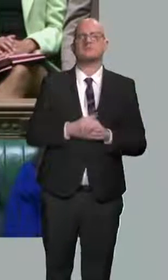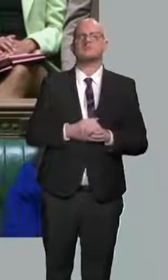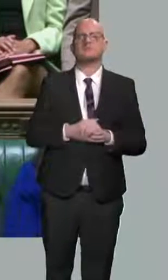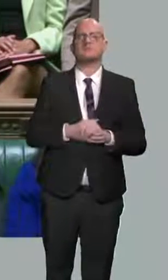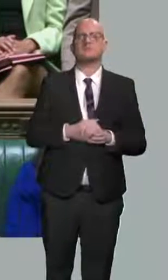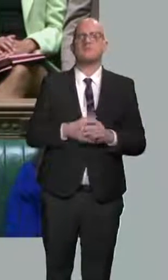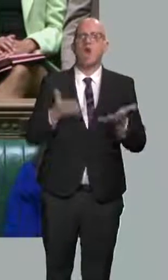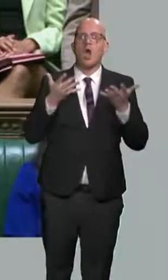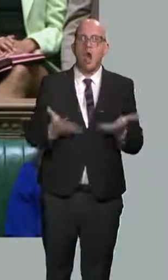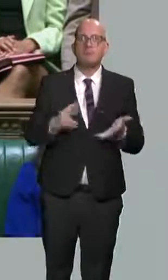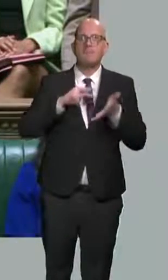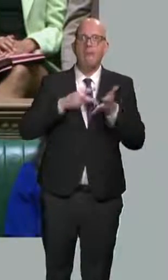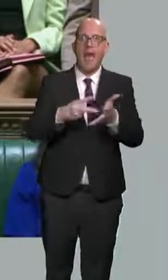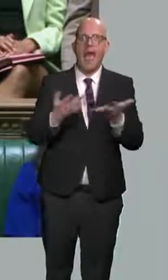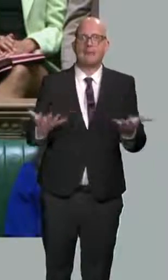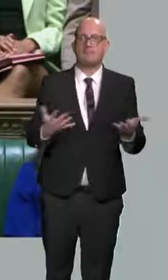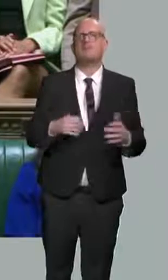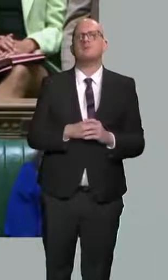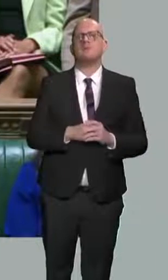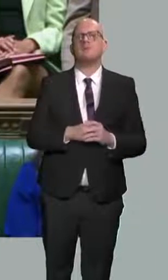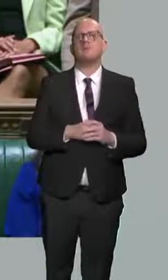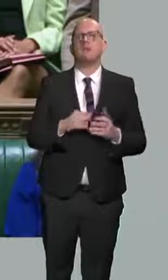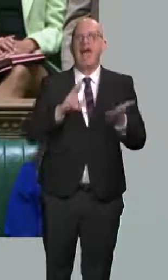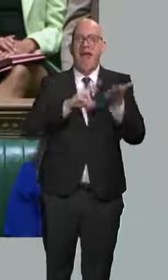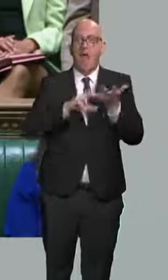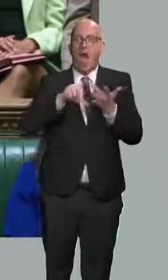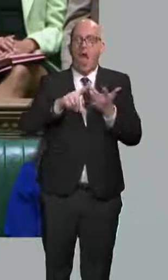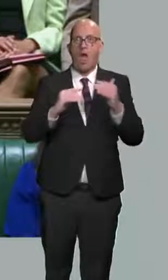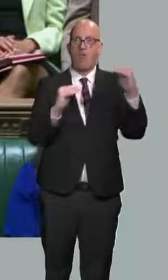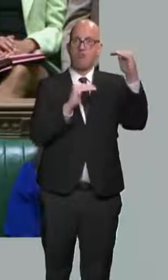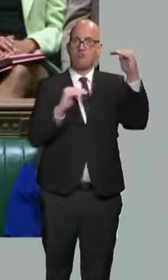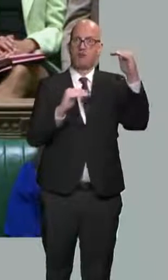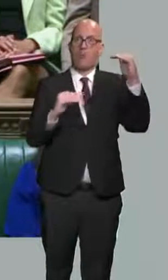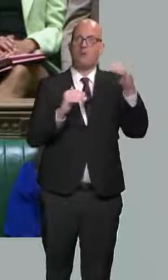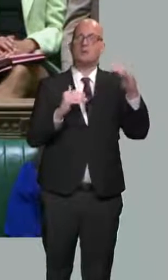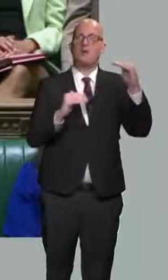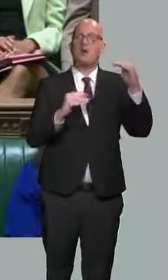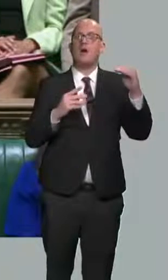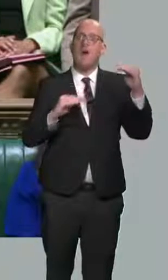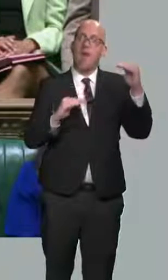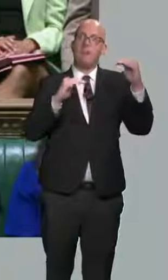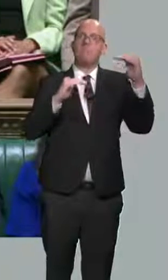Our current plan is to increase the NICS threshold this year by £300.